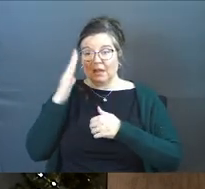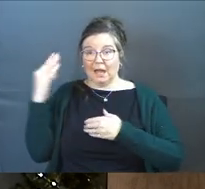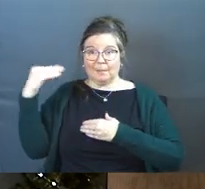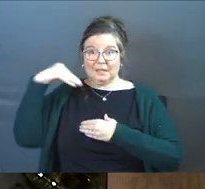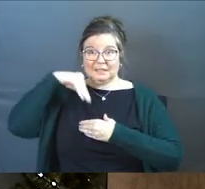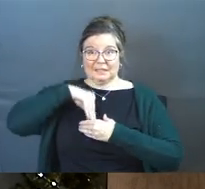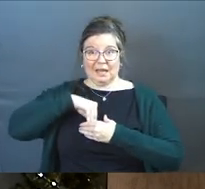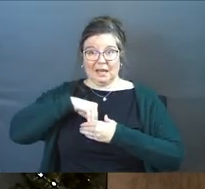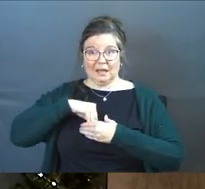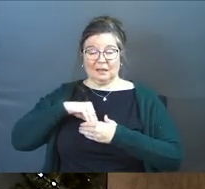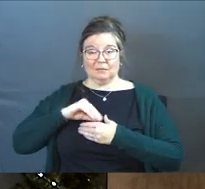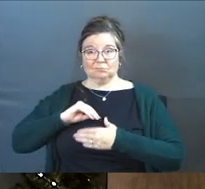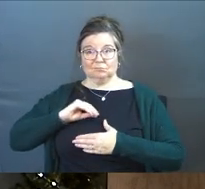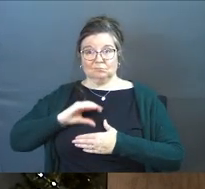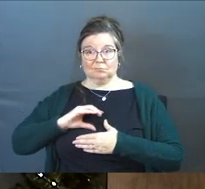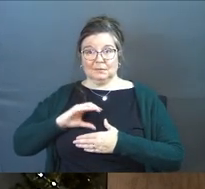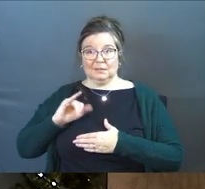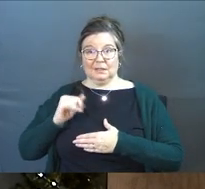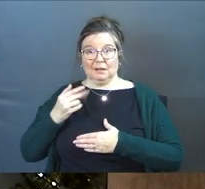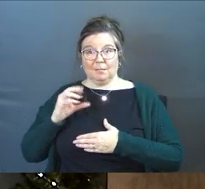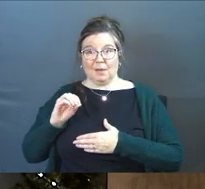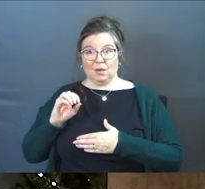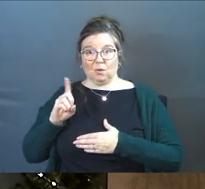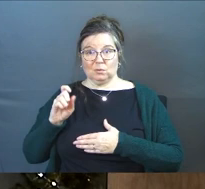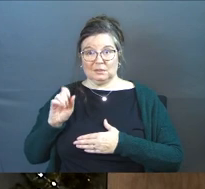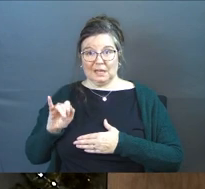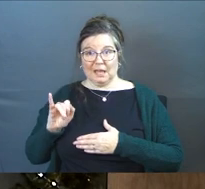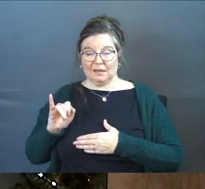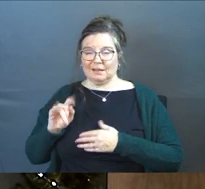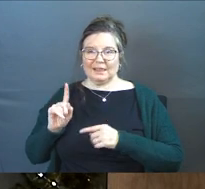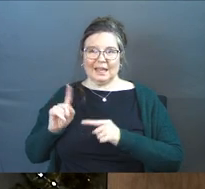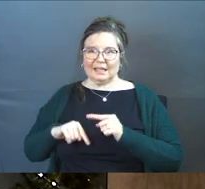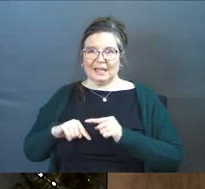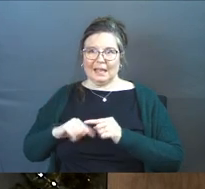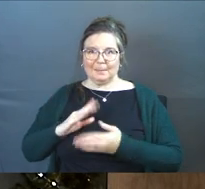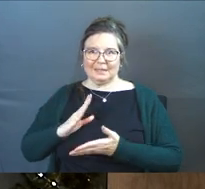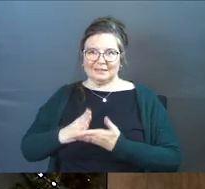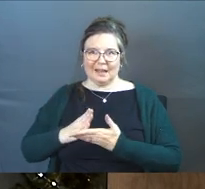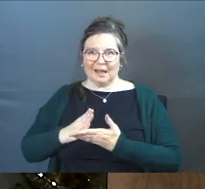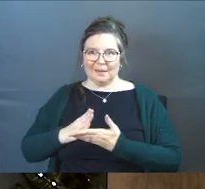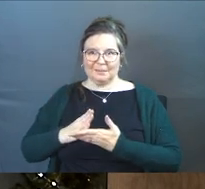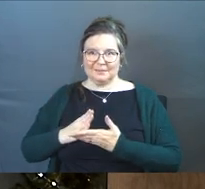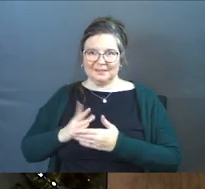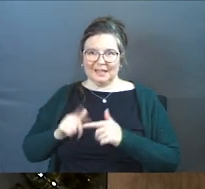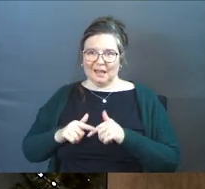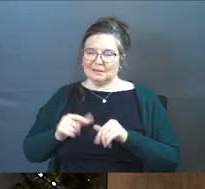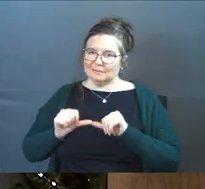put inside of us, the Imago Dei that God put inside of us that could not be stopped.